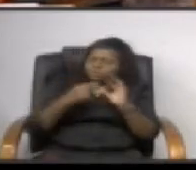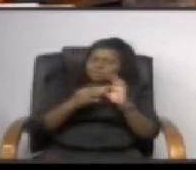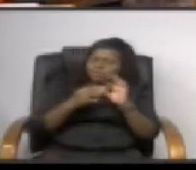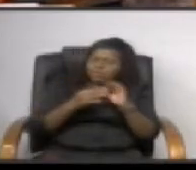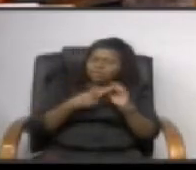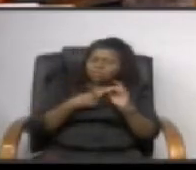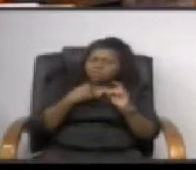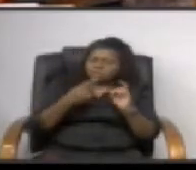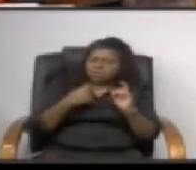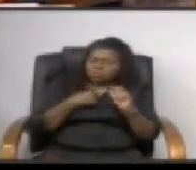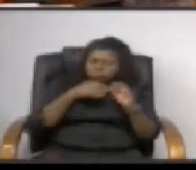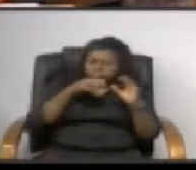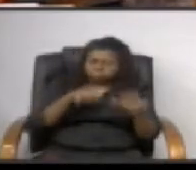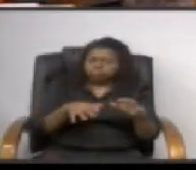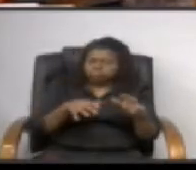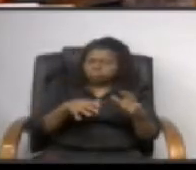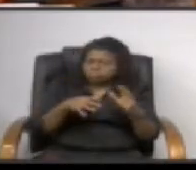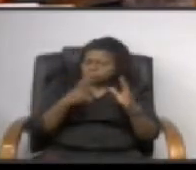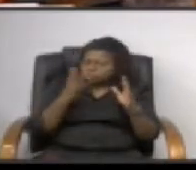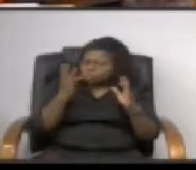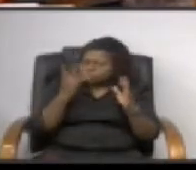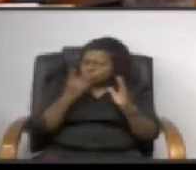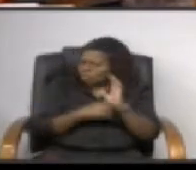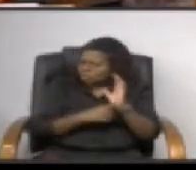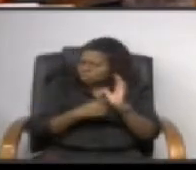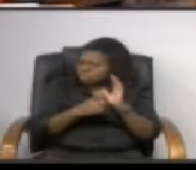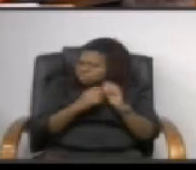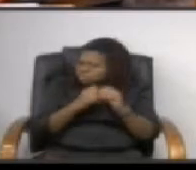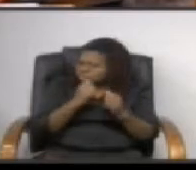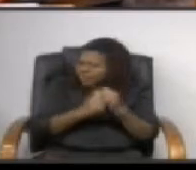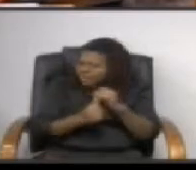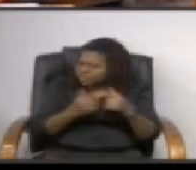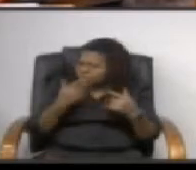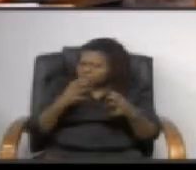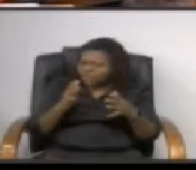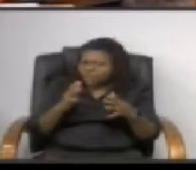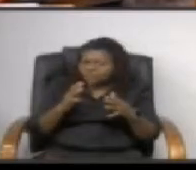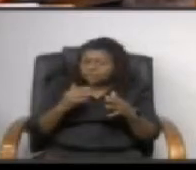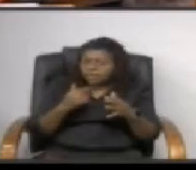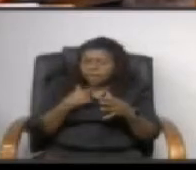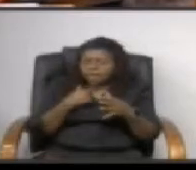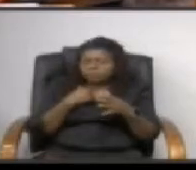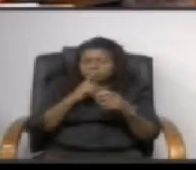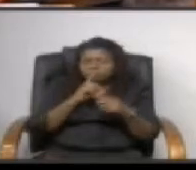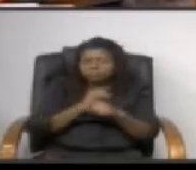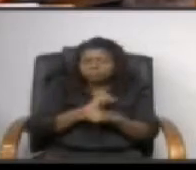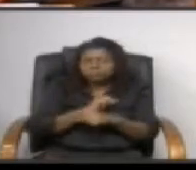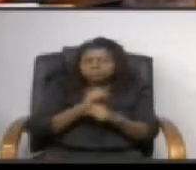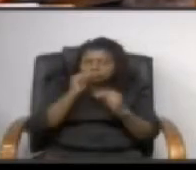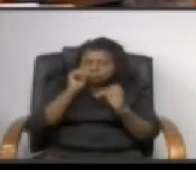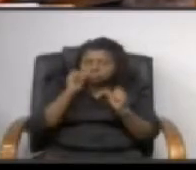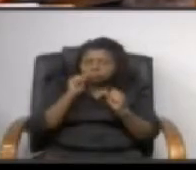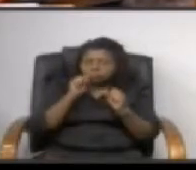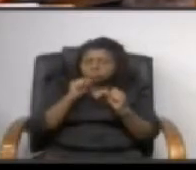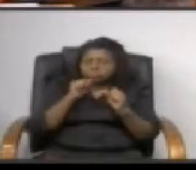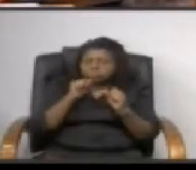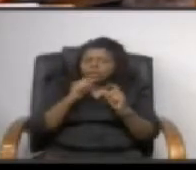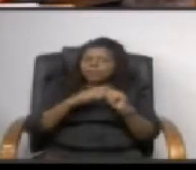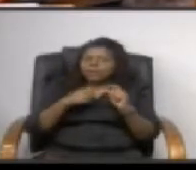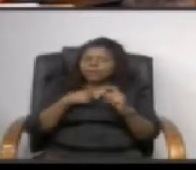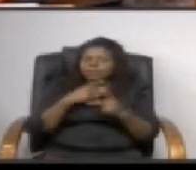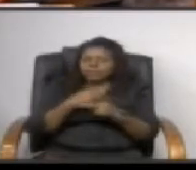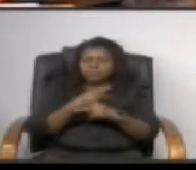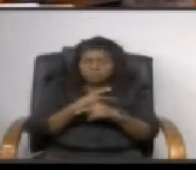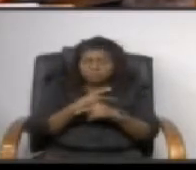before i was shocked to find out that it was even passed without any open discussion i was shocked to hear that but i would like to know where they're